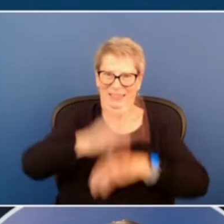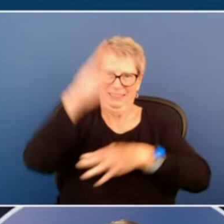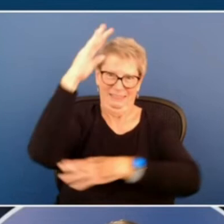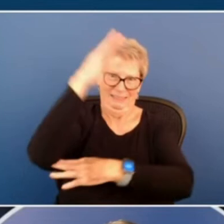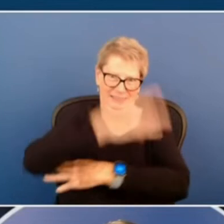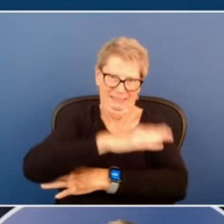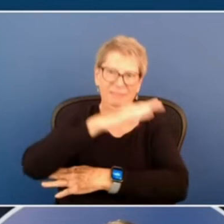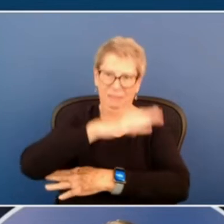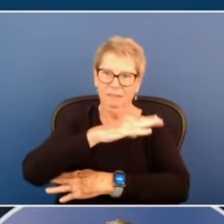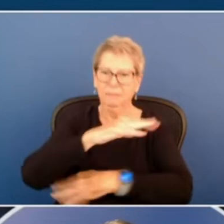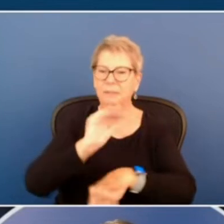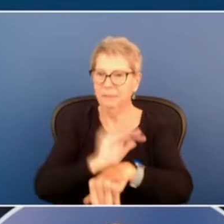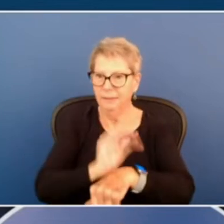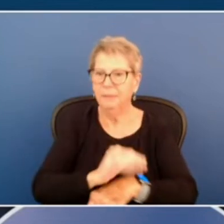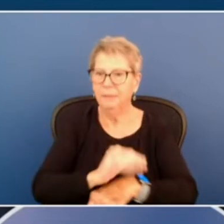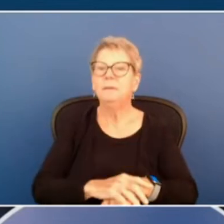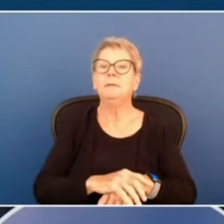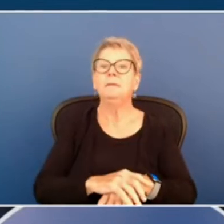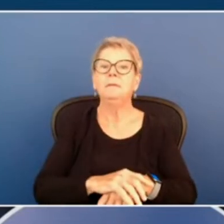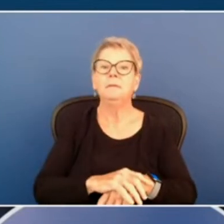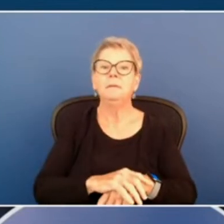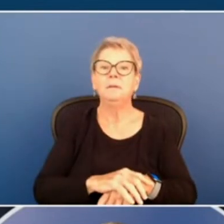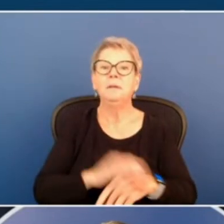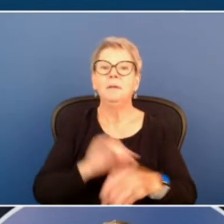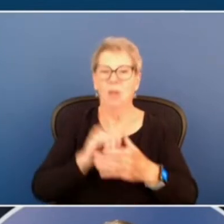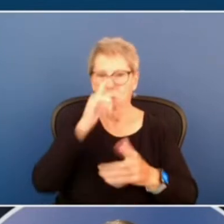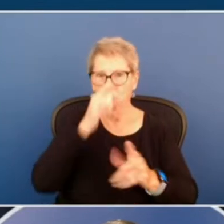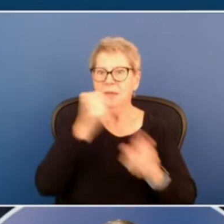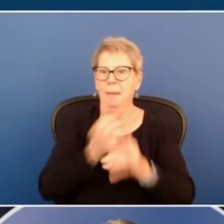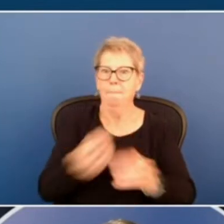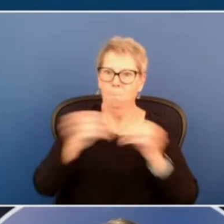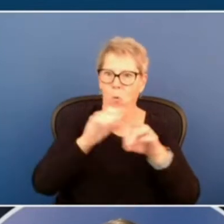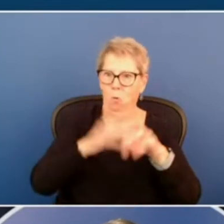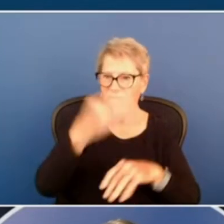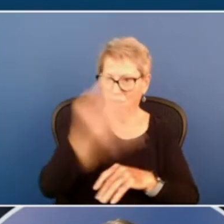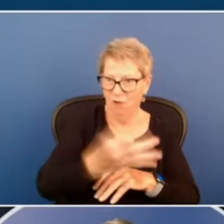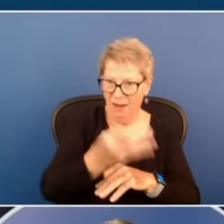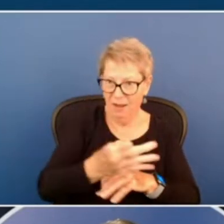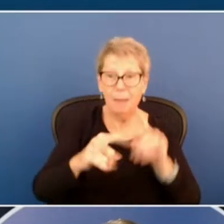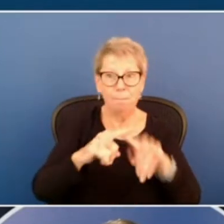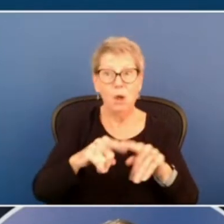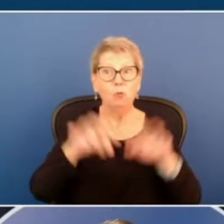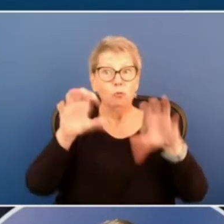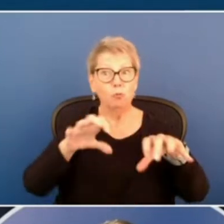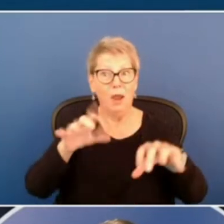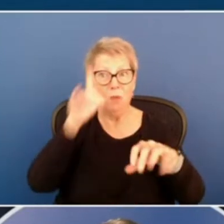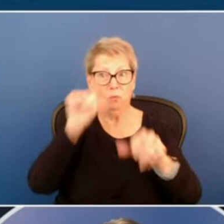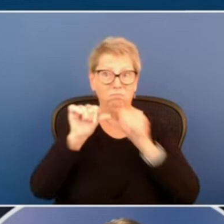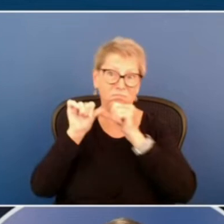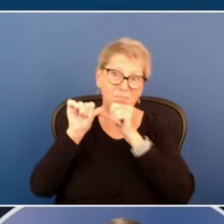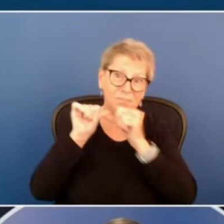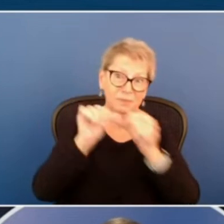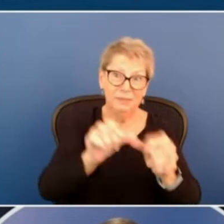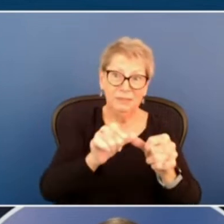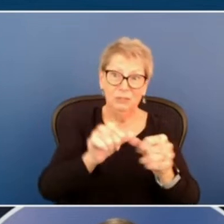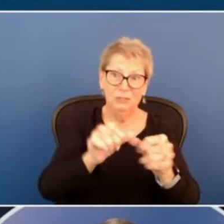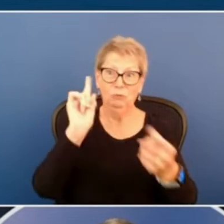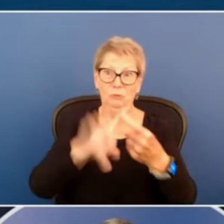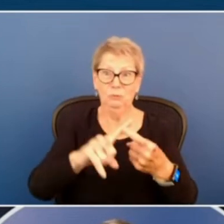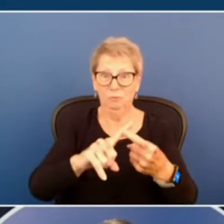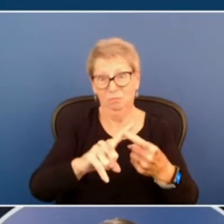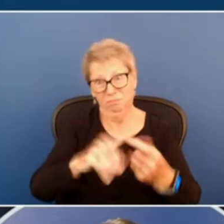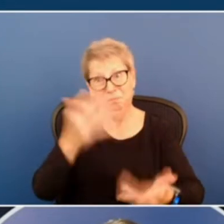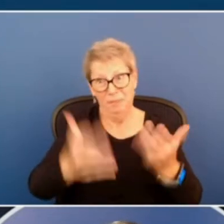especially into Friday, but rain may continue all the way through Sunday and accumulate